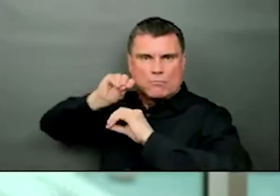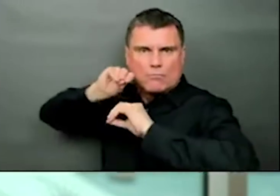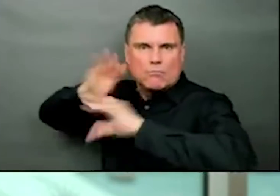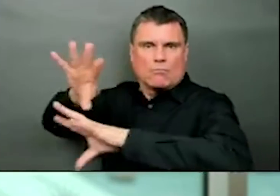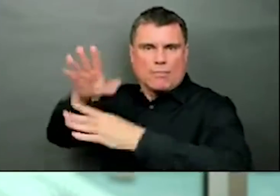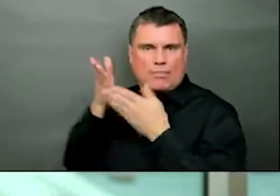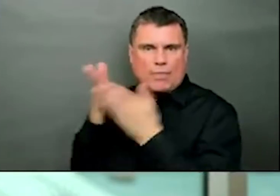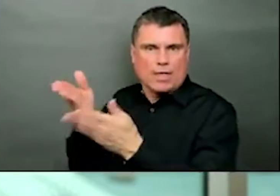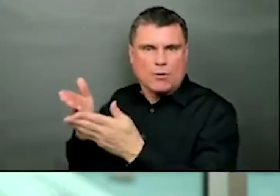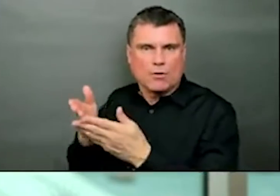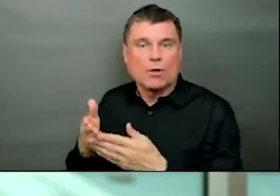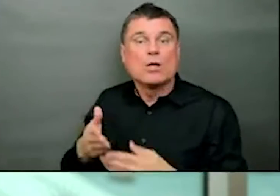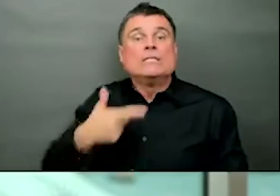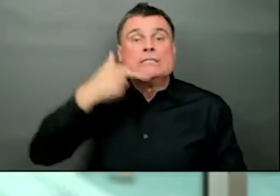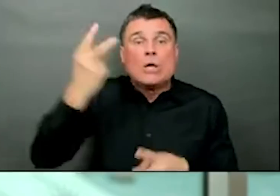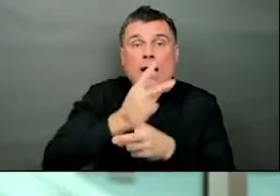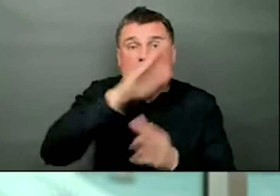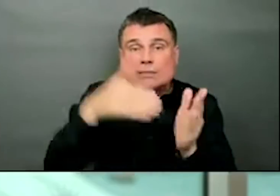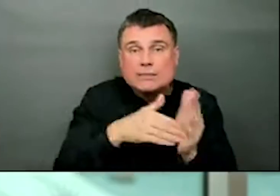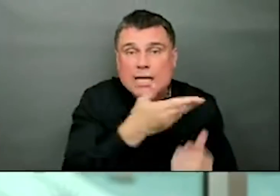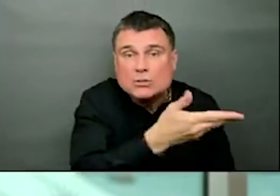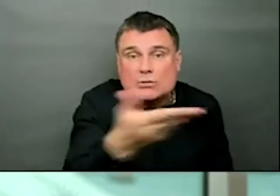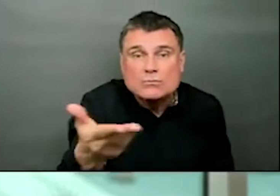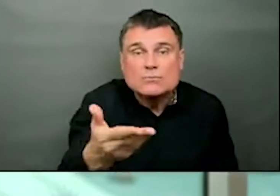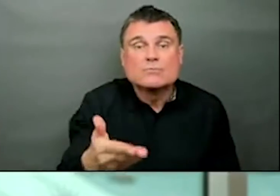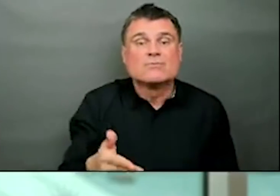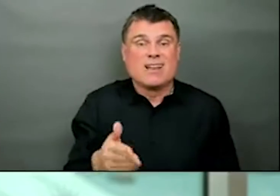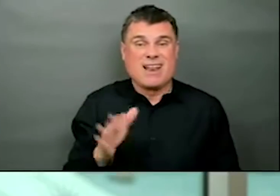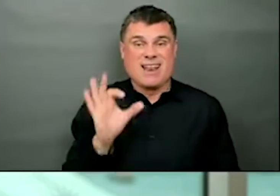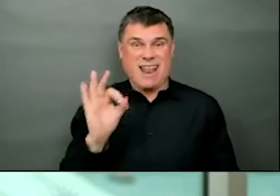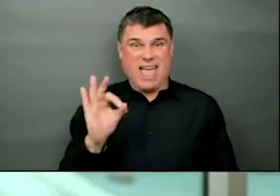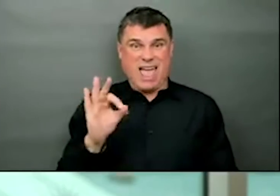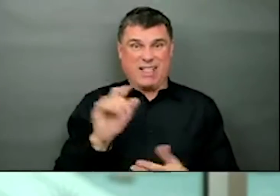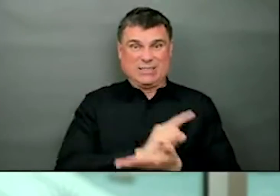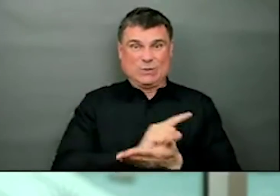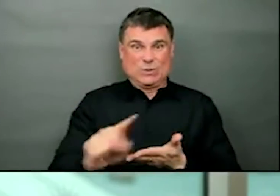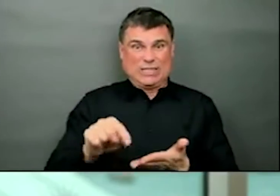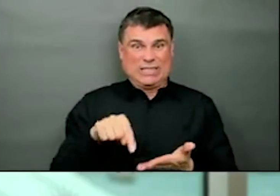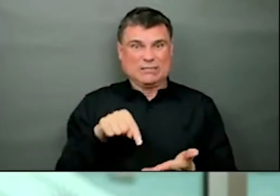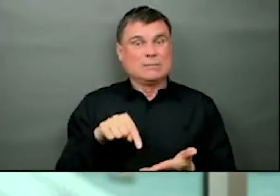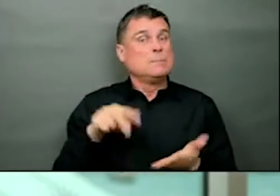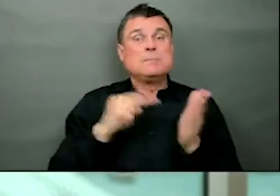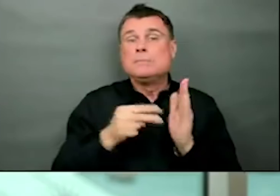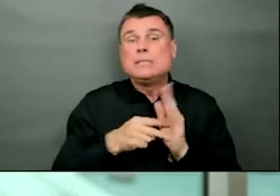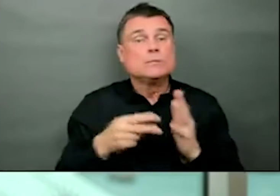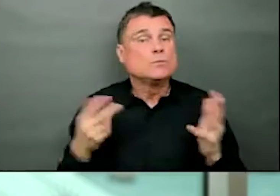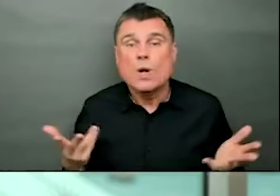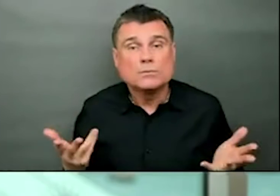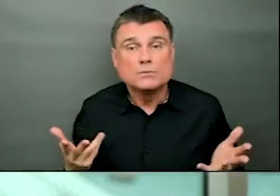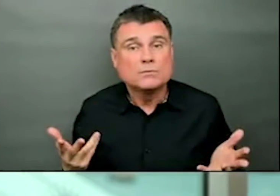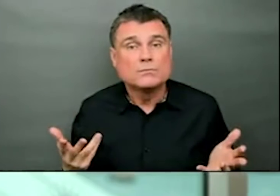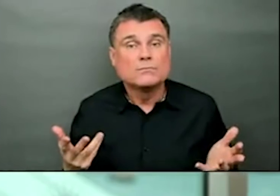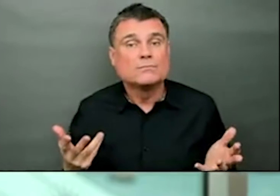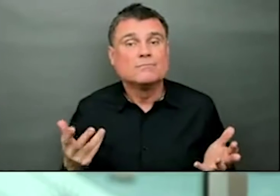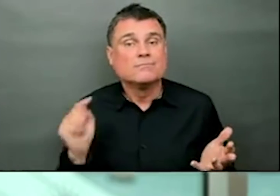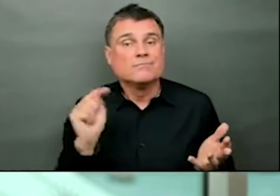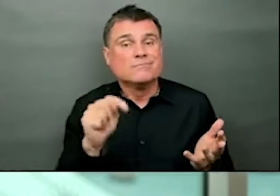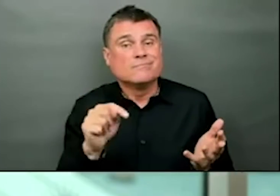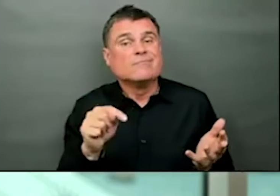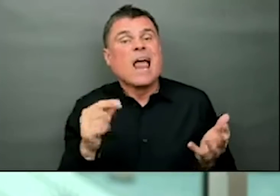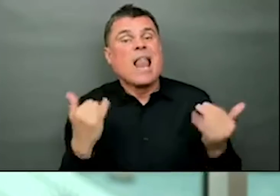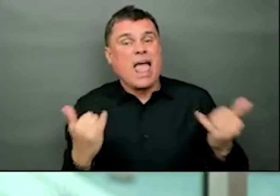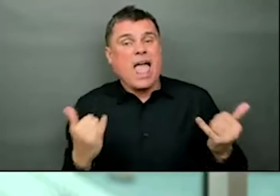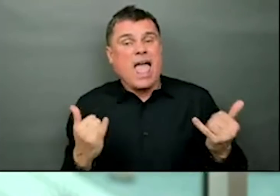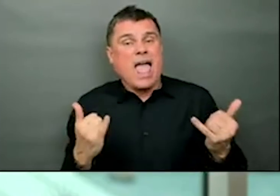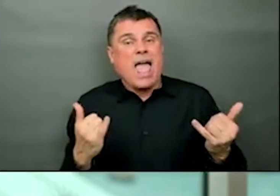nine of them had no new cases this week. So it is not just a question of the very significant significant reduction in long-term care outbreaks.